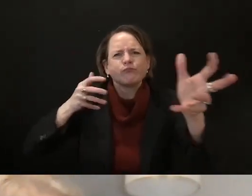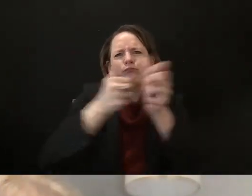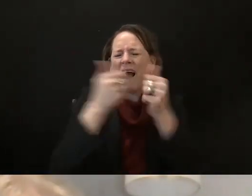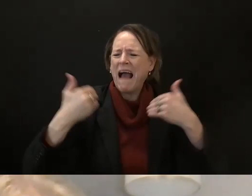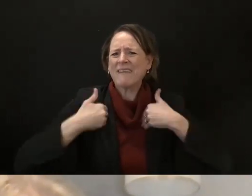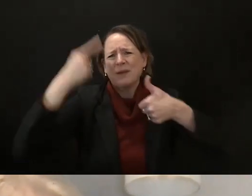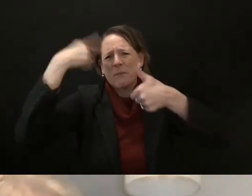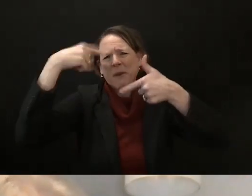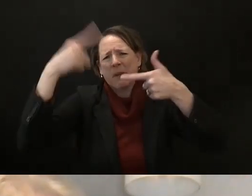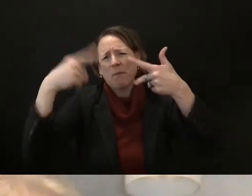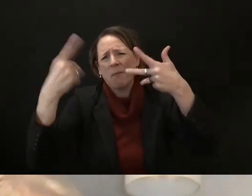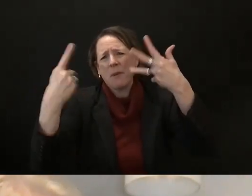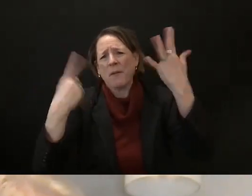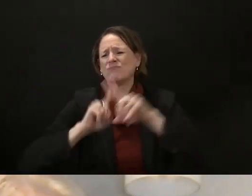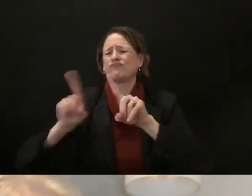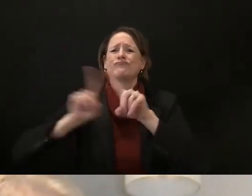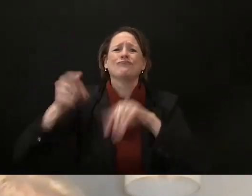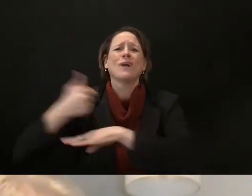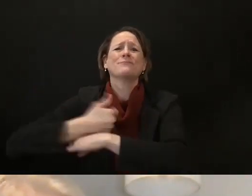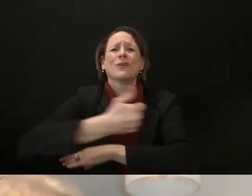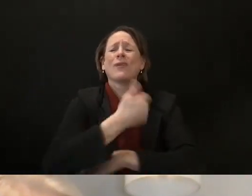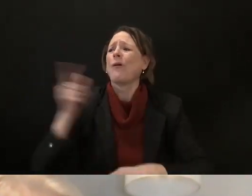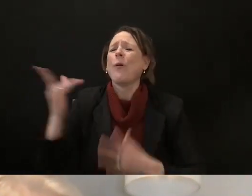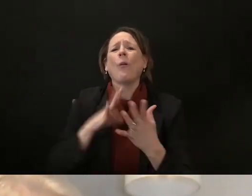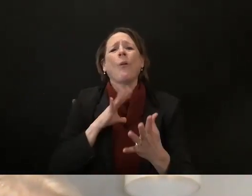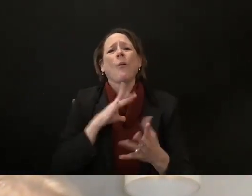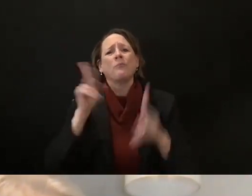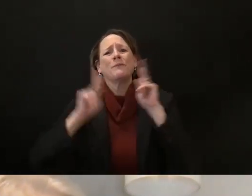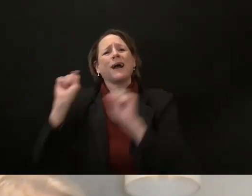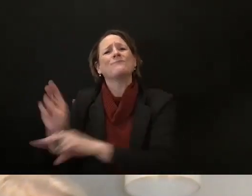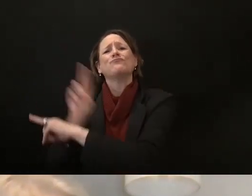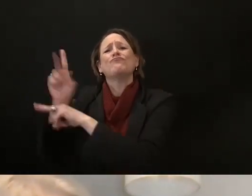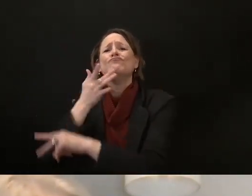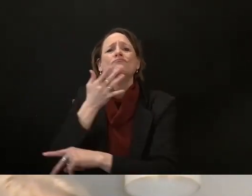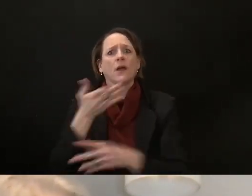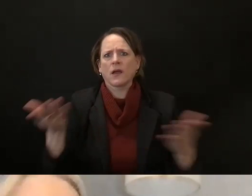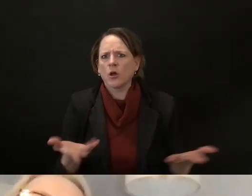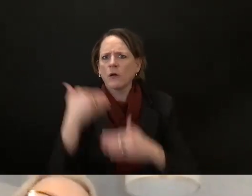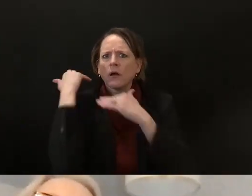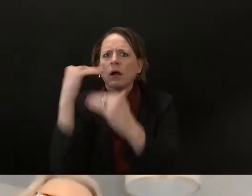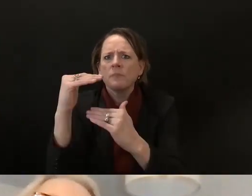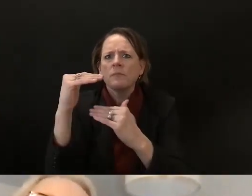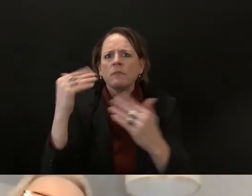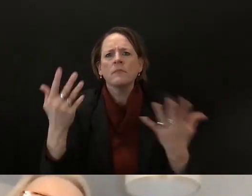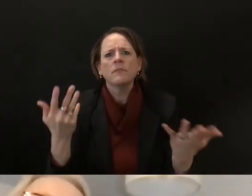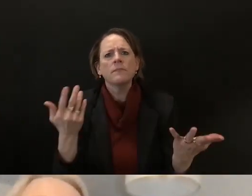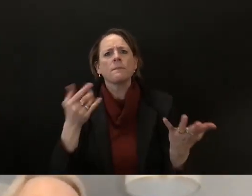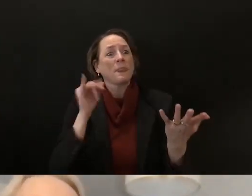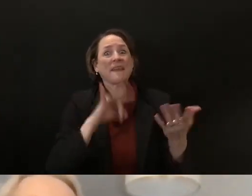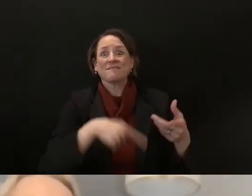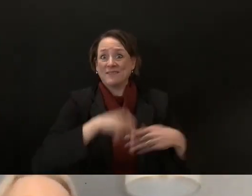diverse employment um it's good for people with disabilities and helps with independence uh you know affordable commuting